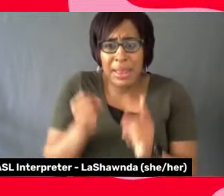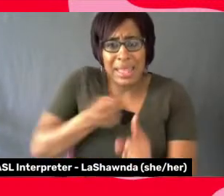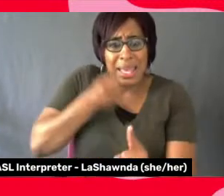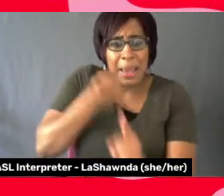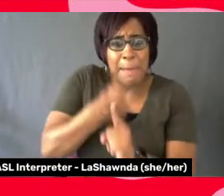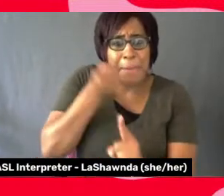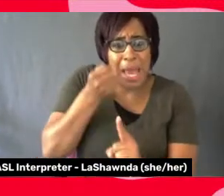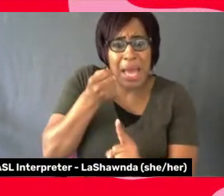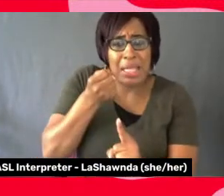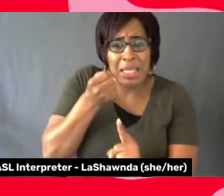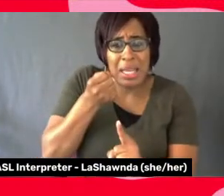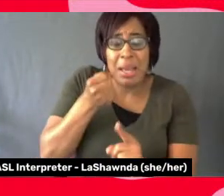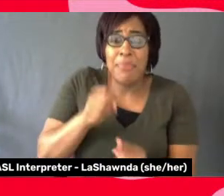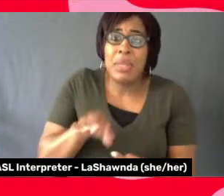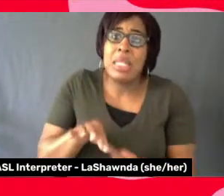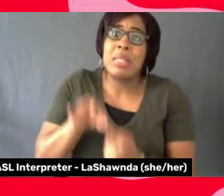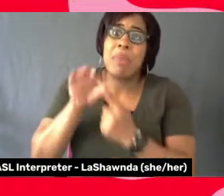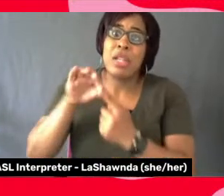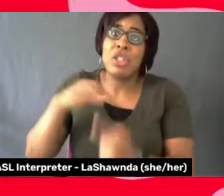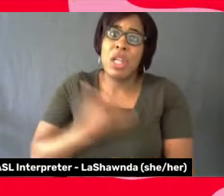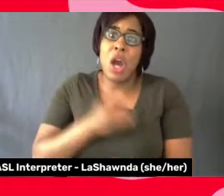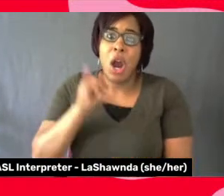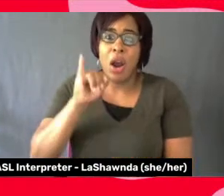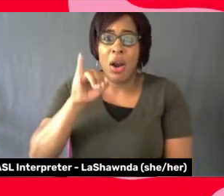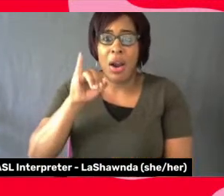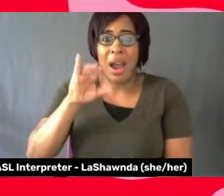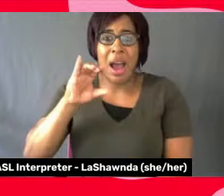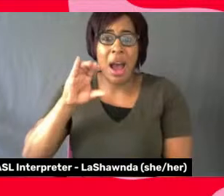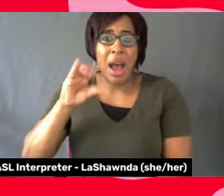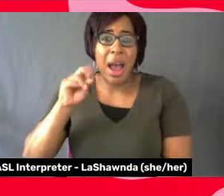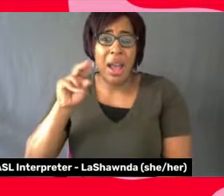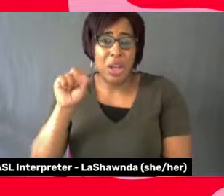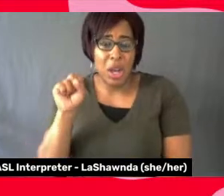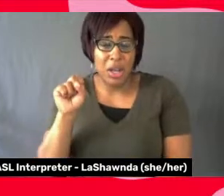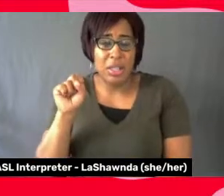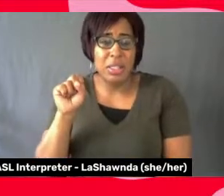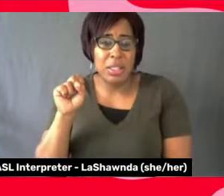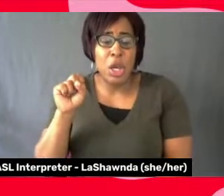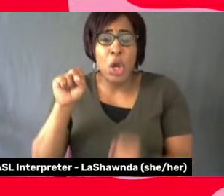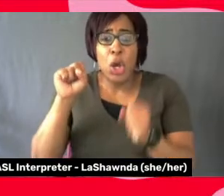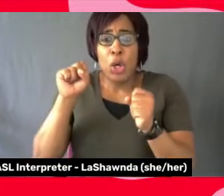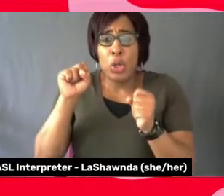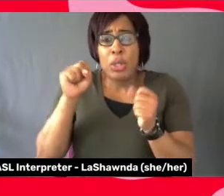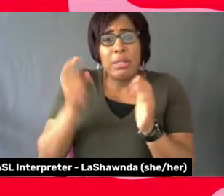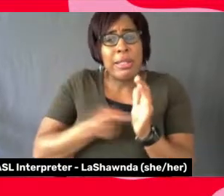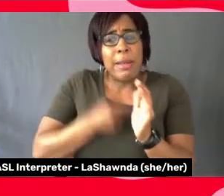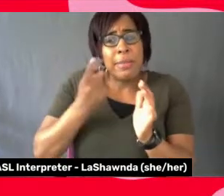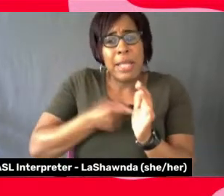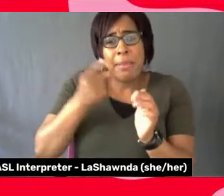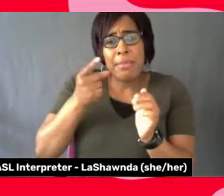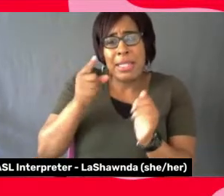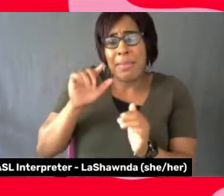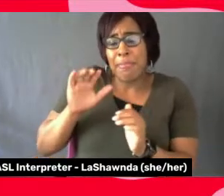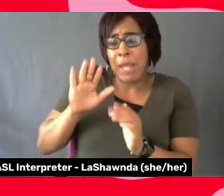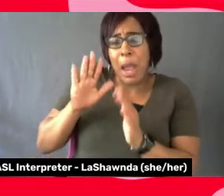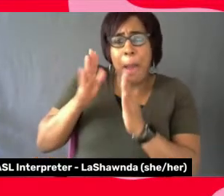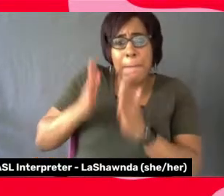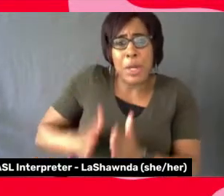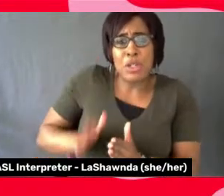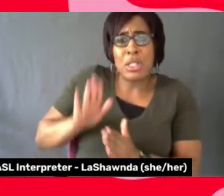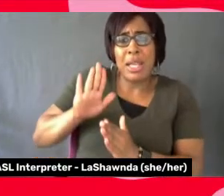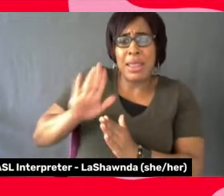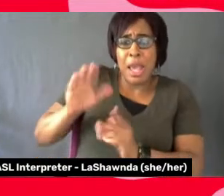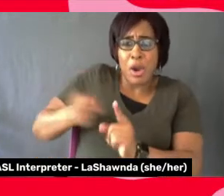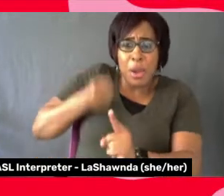our icons. I think you can, you can miss the impact of, and legacy of who